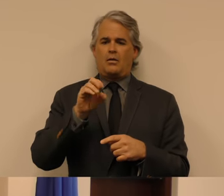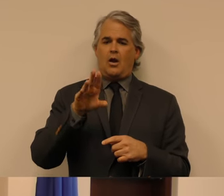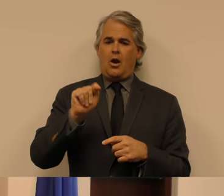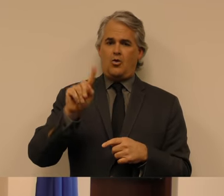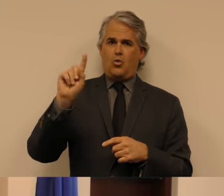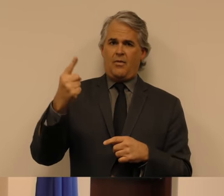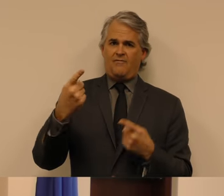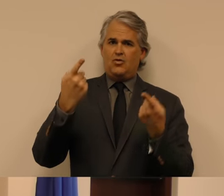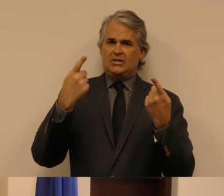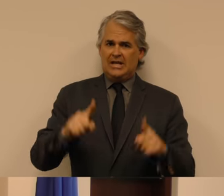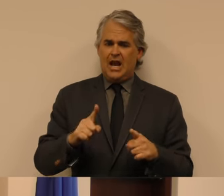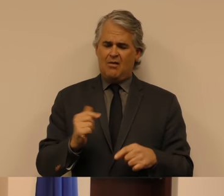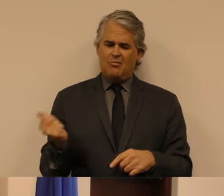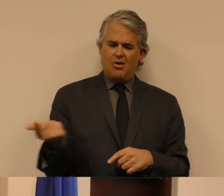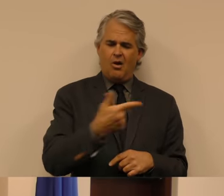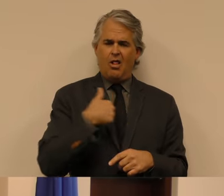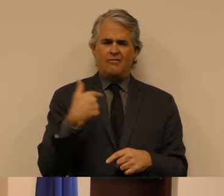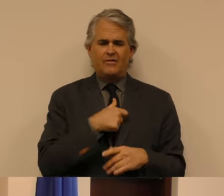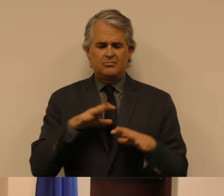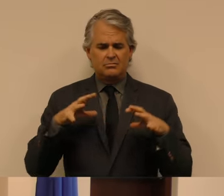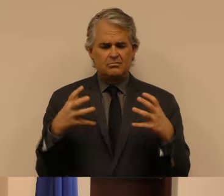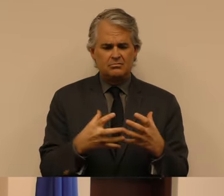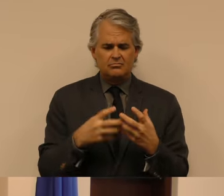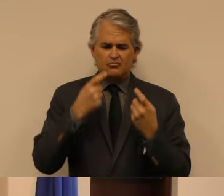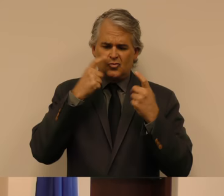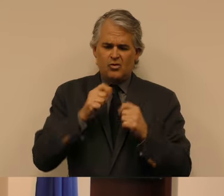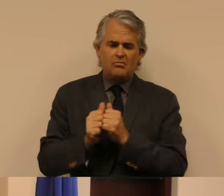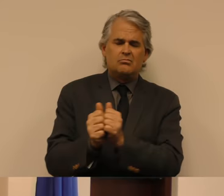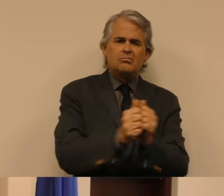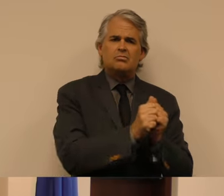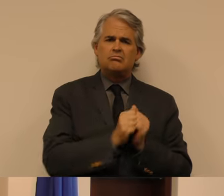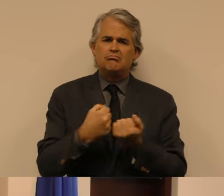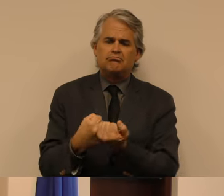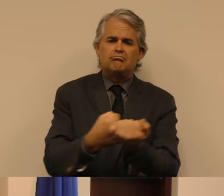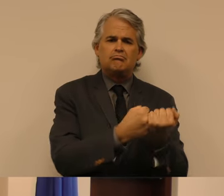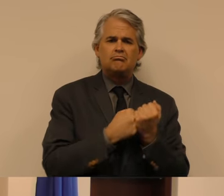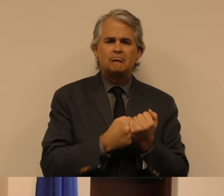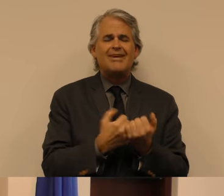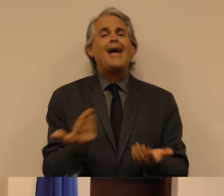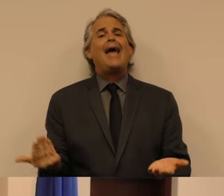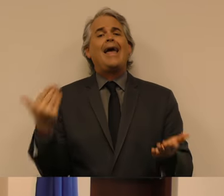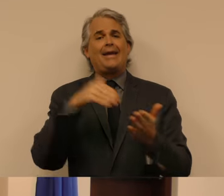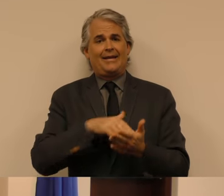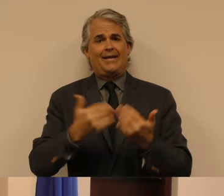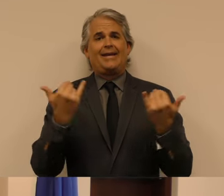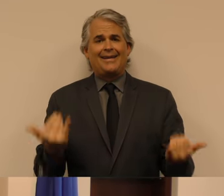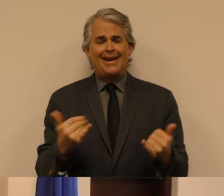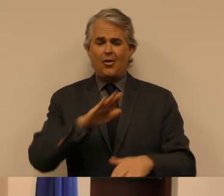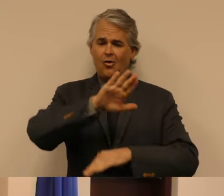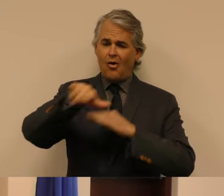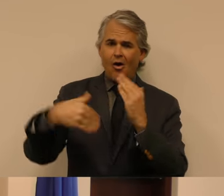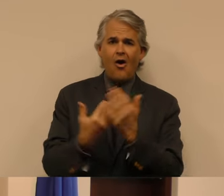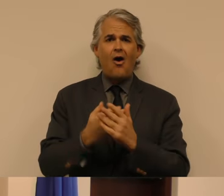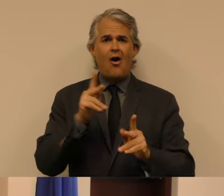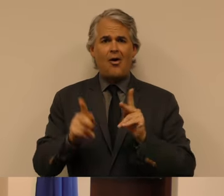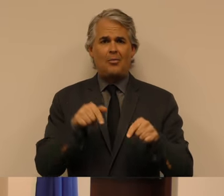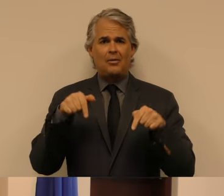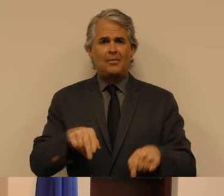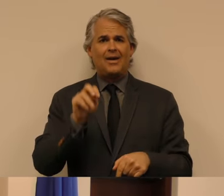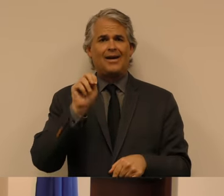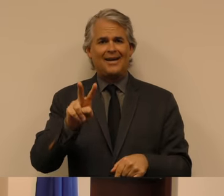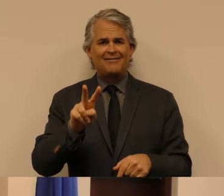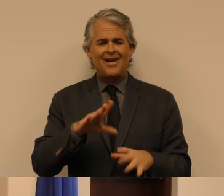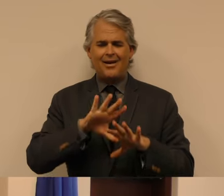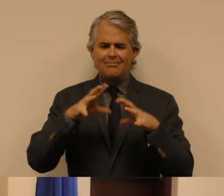of one October. I'm calling on Nevadans to come together once again, all Nevadans. Let's love one